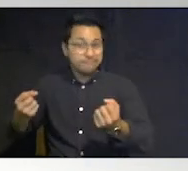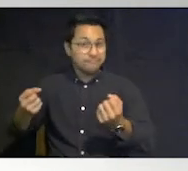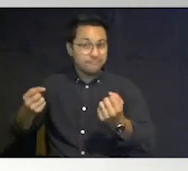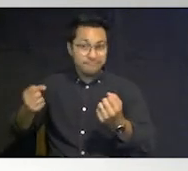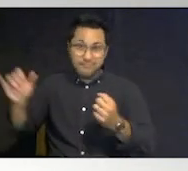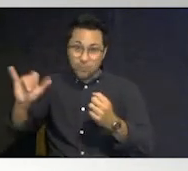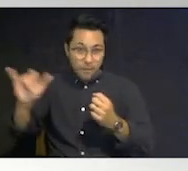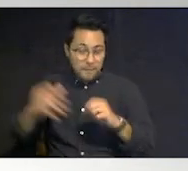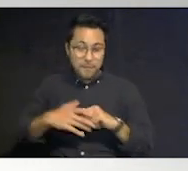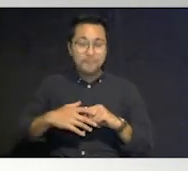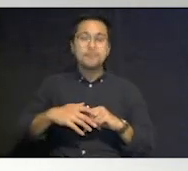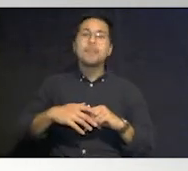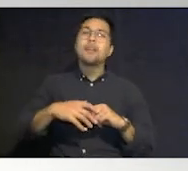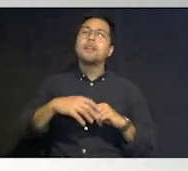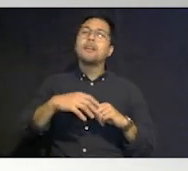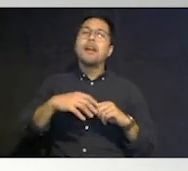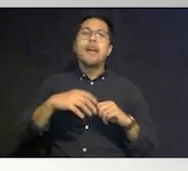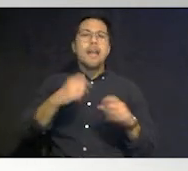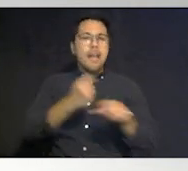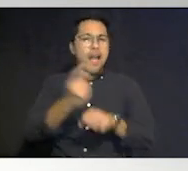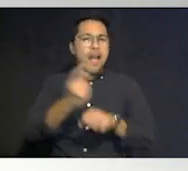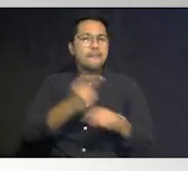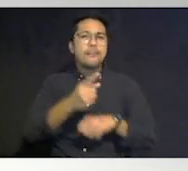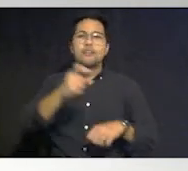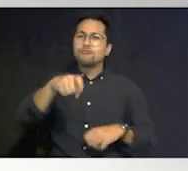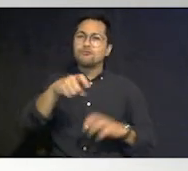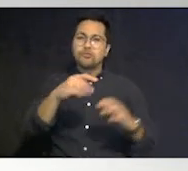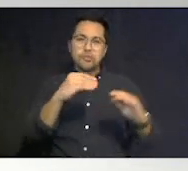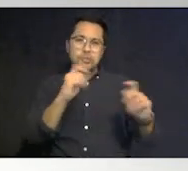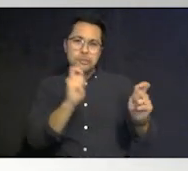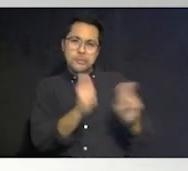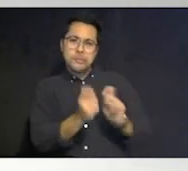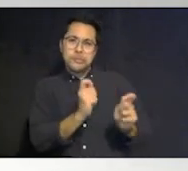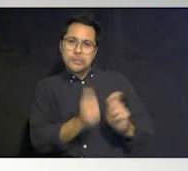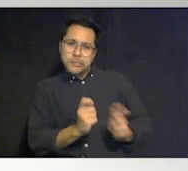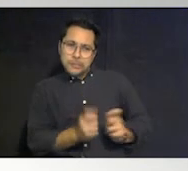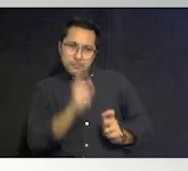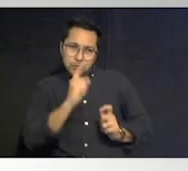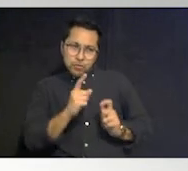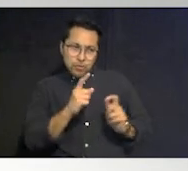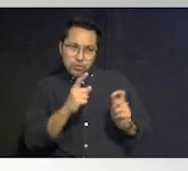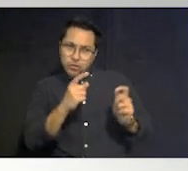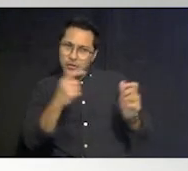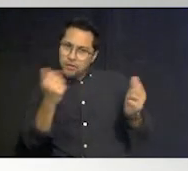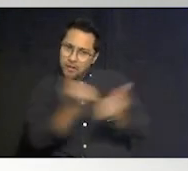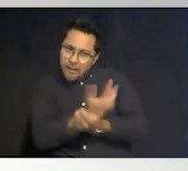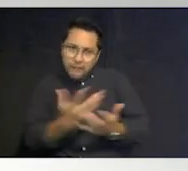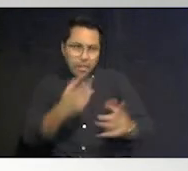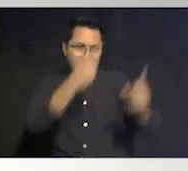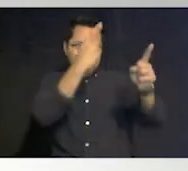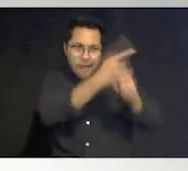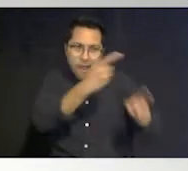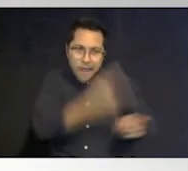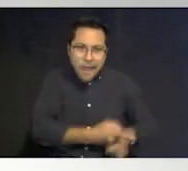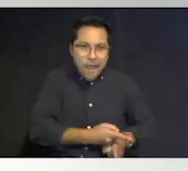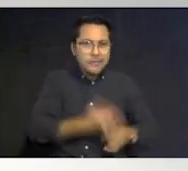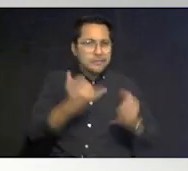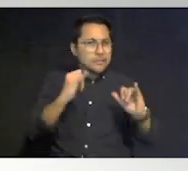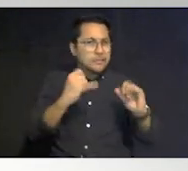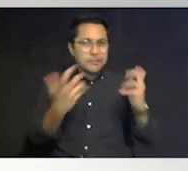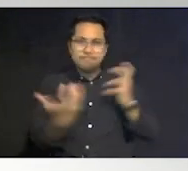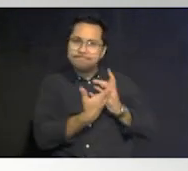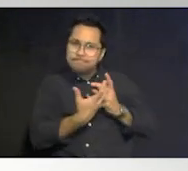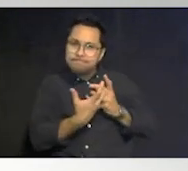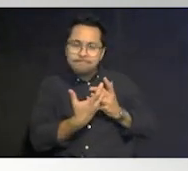that's what we're talking about dust it off update it update your contact information um you know all of that